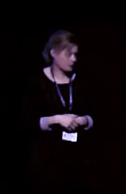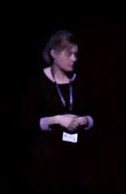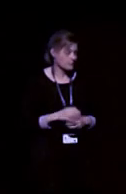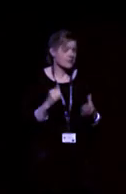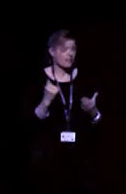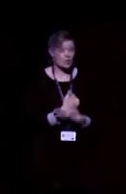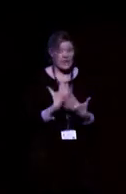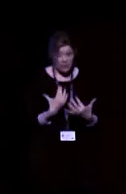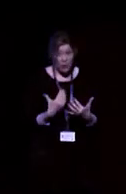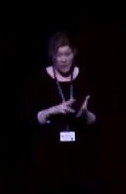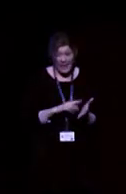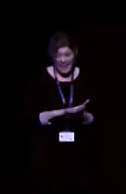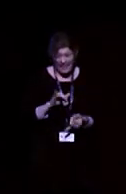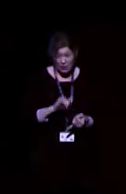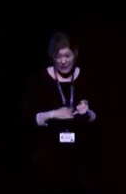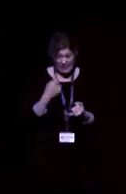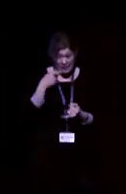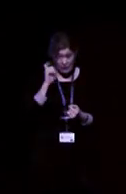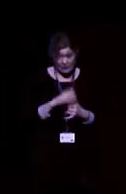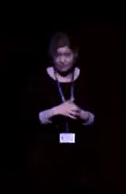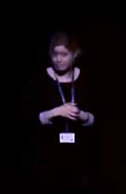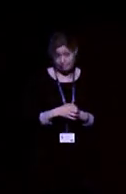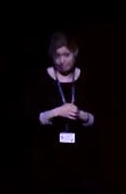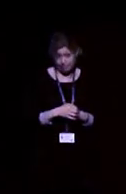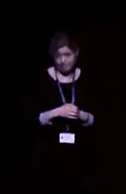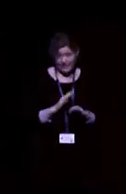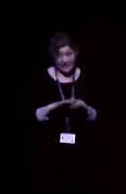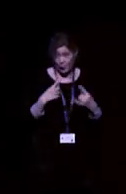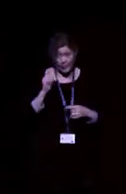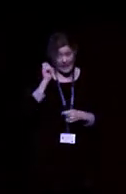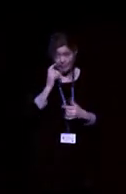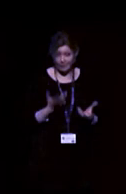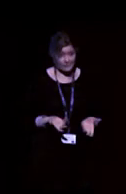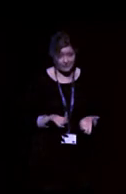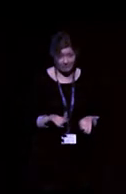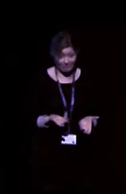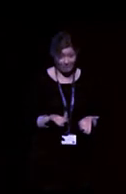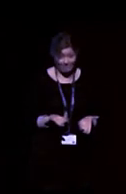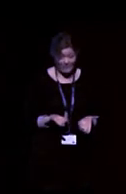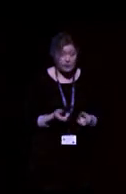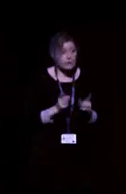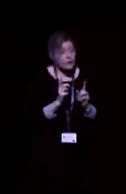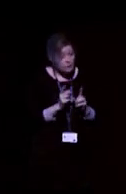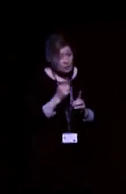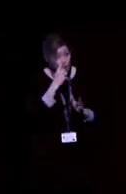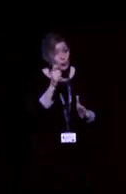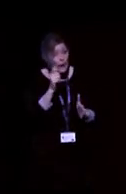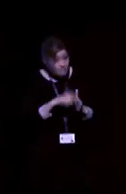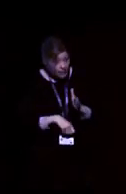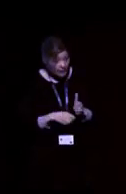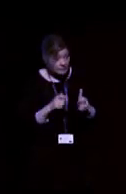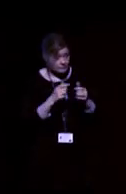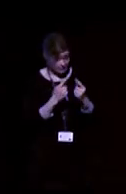NHS right now, we don't have Bluetooth-enabled hearing aids. But you can buy devices